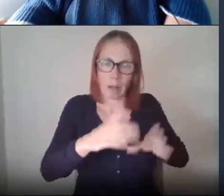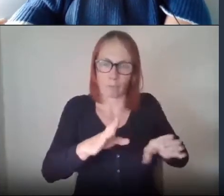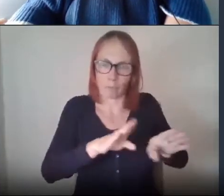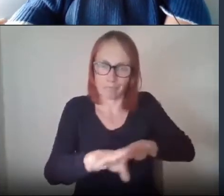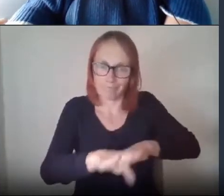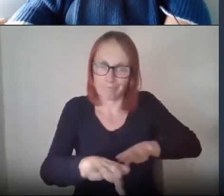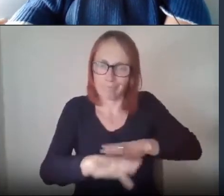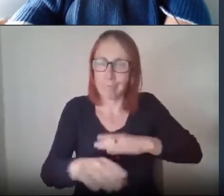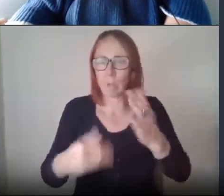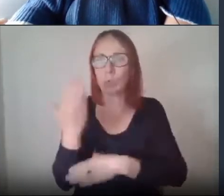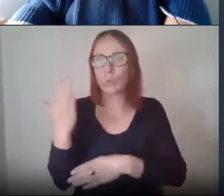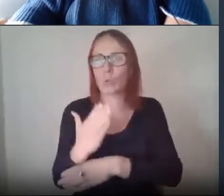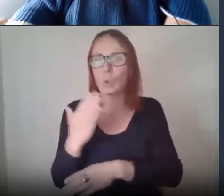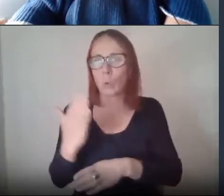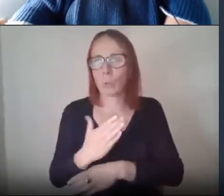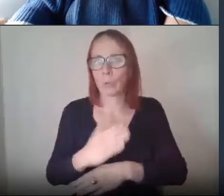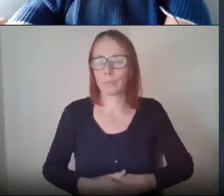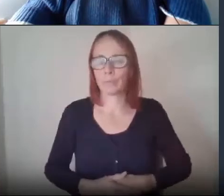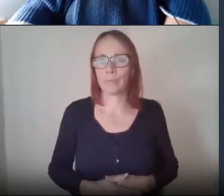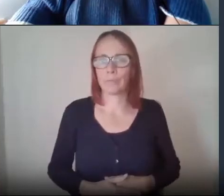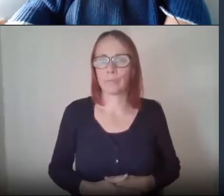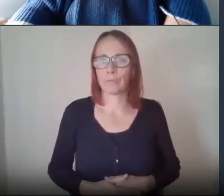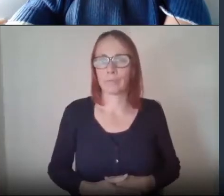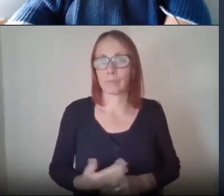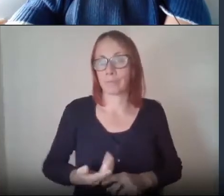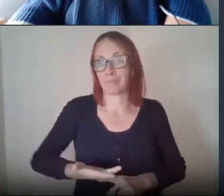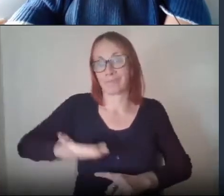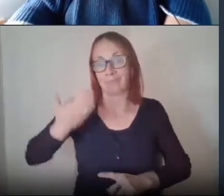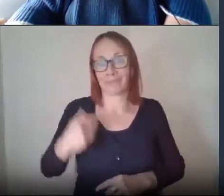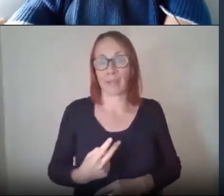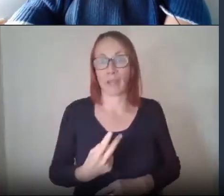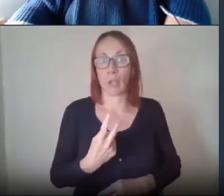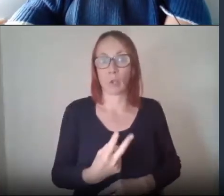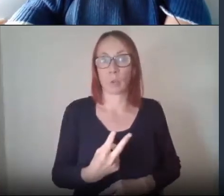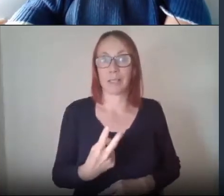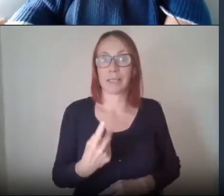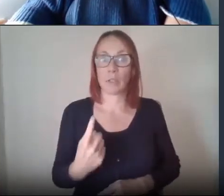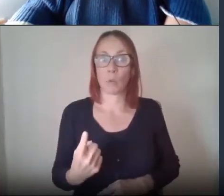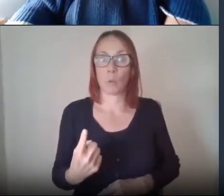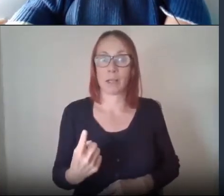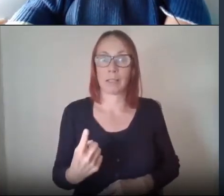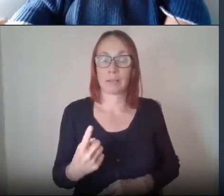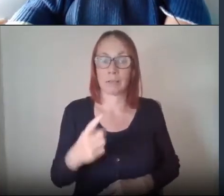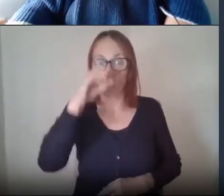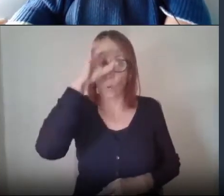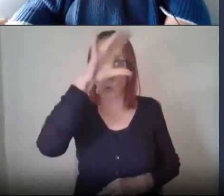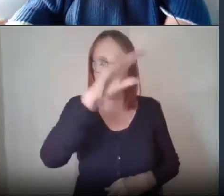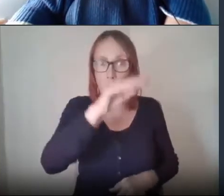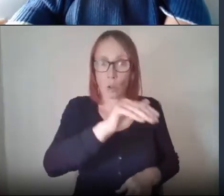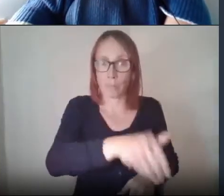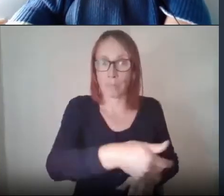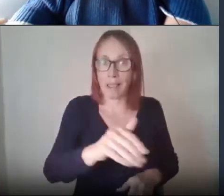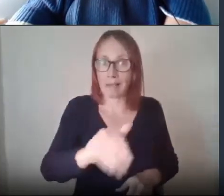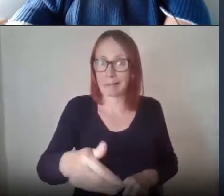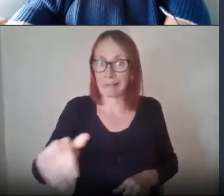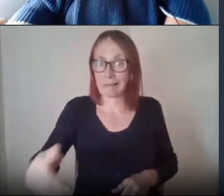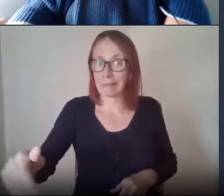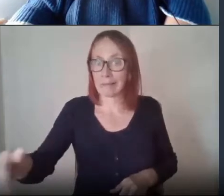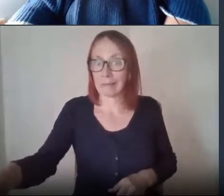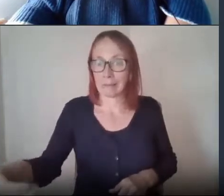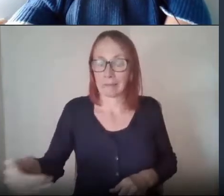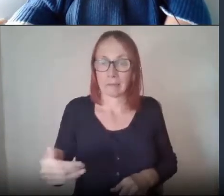was 21 pits uh and what they call the bernardy basin which is an area that stems from